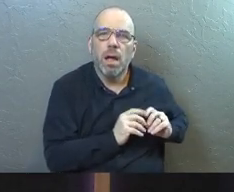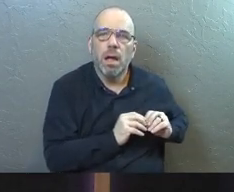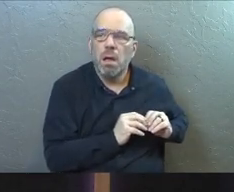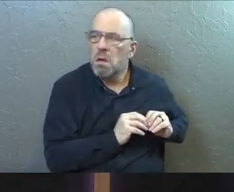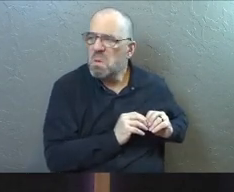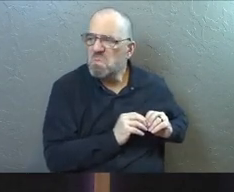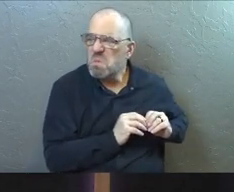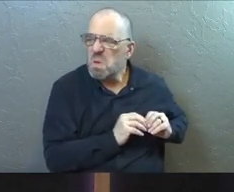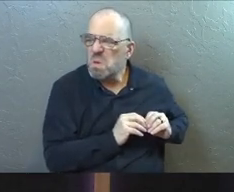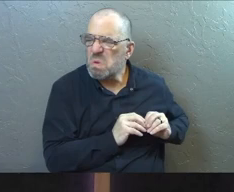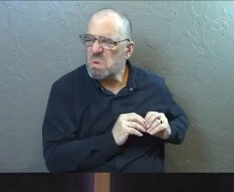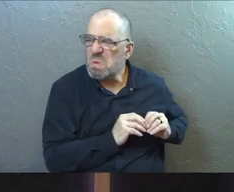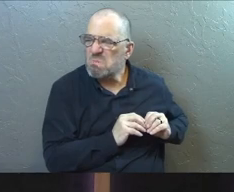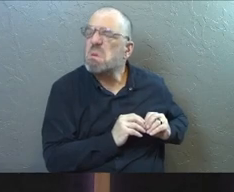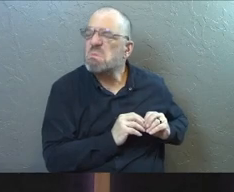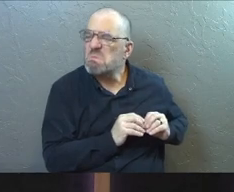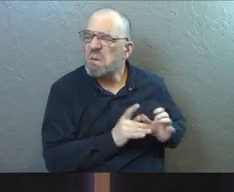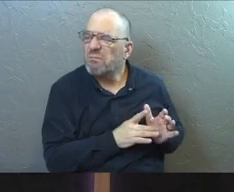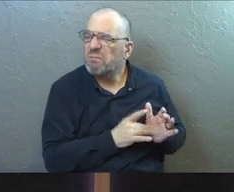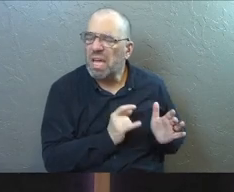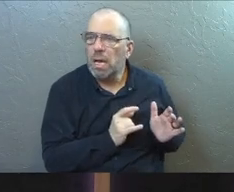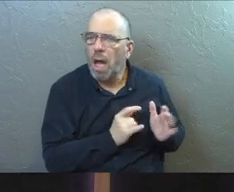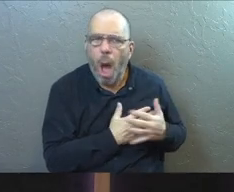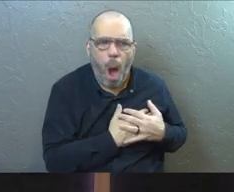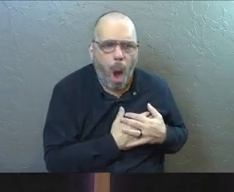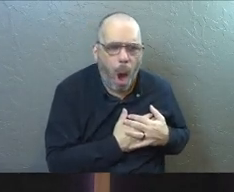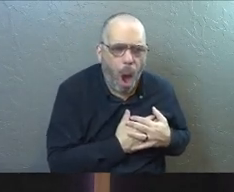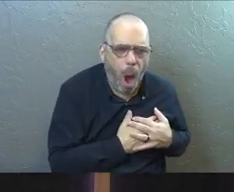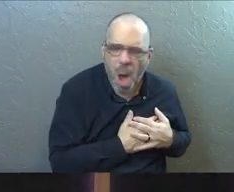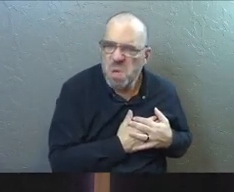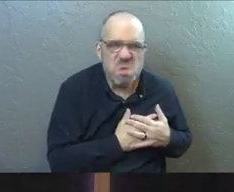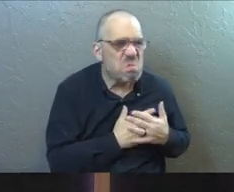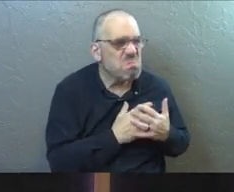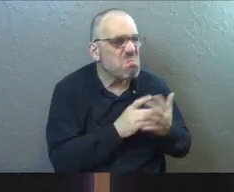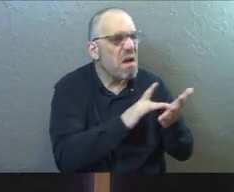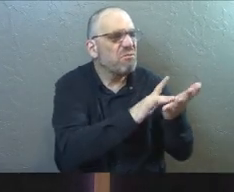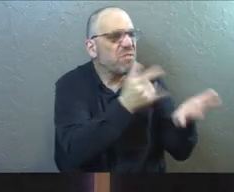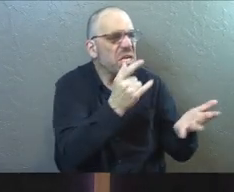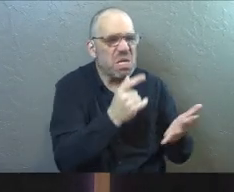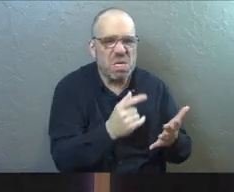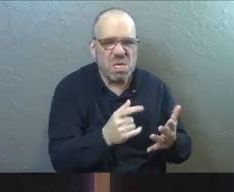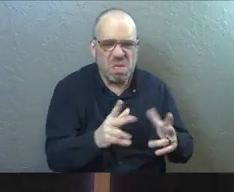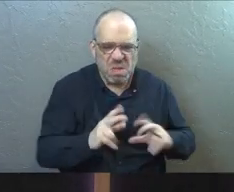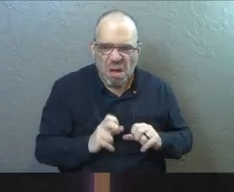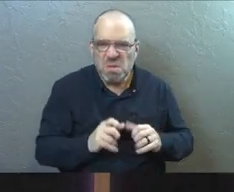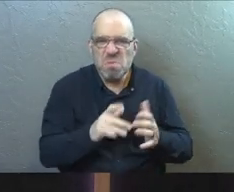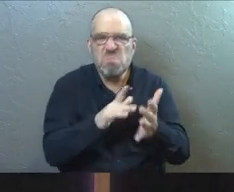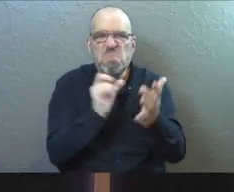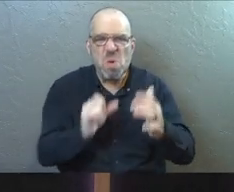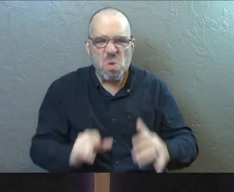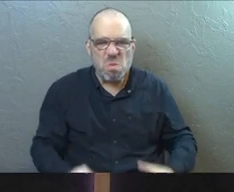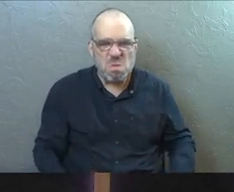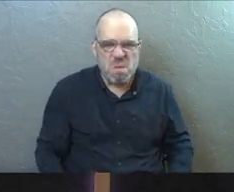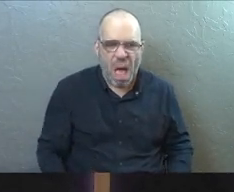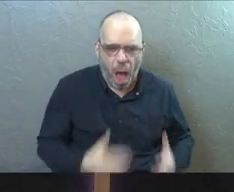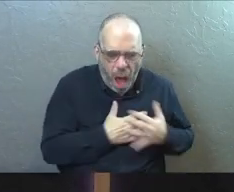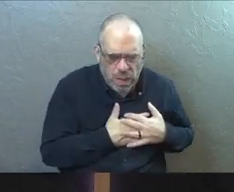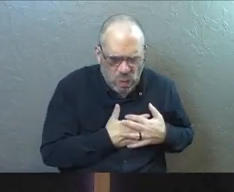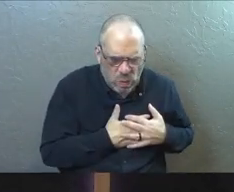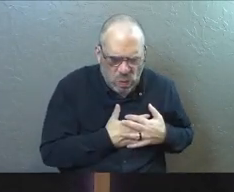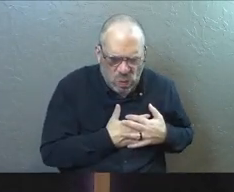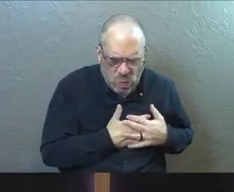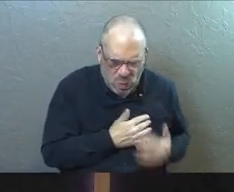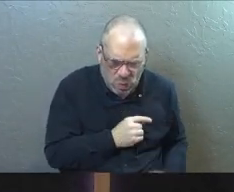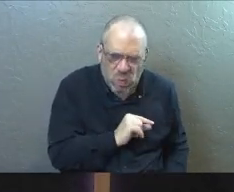they hurt somebody else, they feel it. If they hurt somebody else and they're selfish with somebody else, all of a sudden there's a